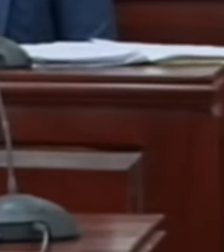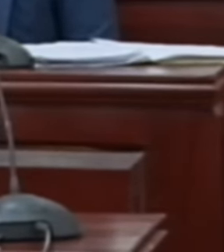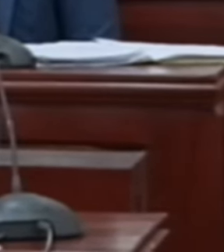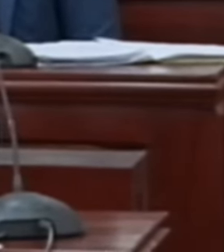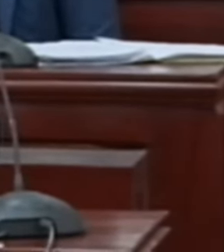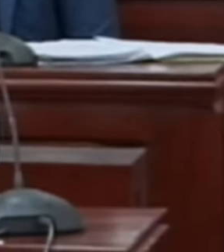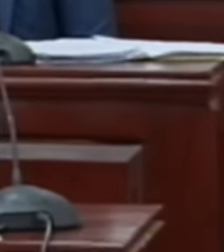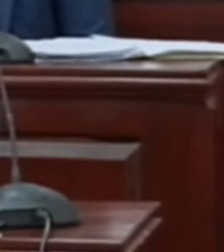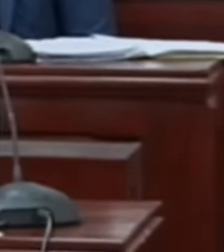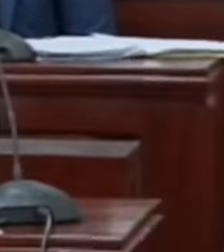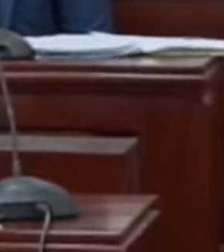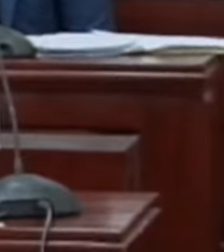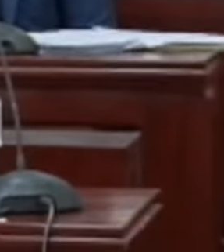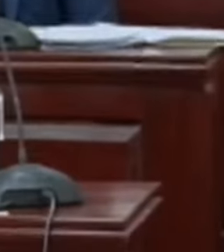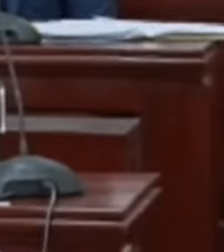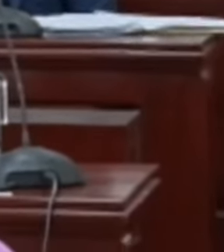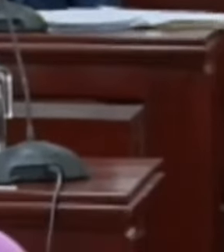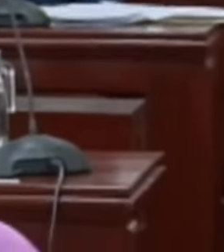yeah semicolon